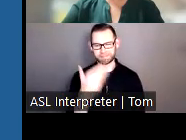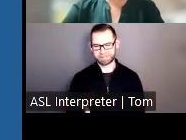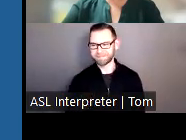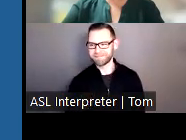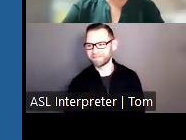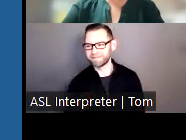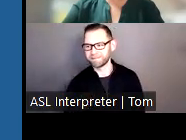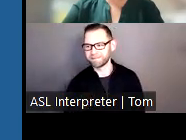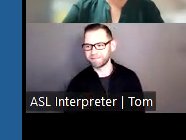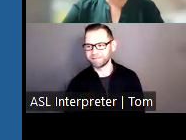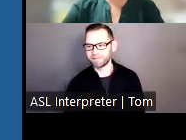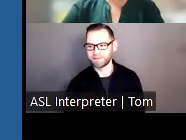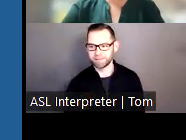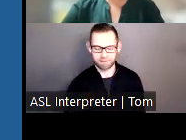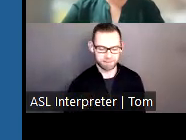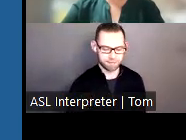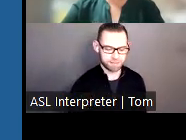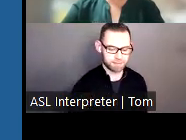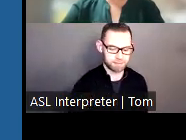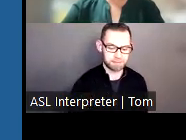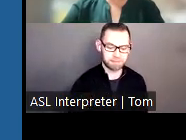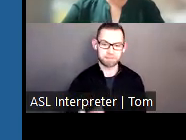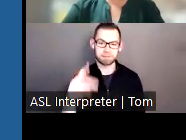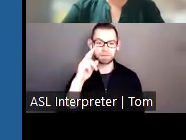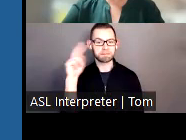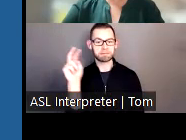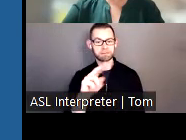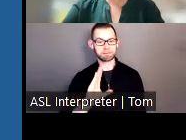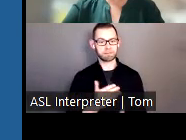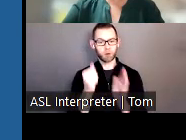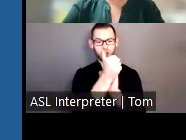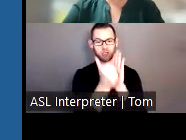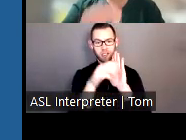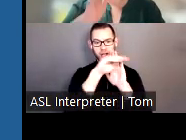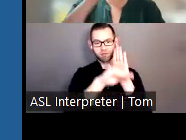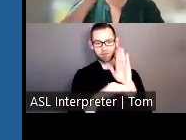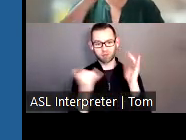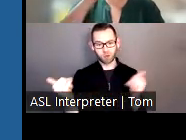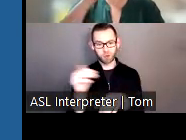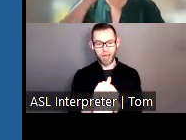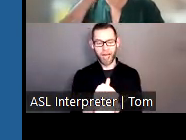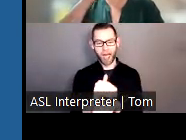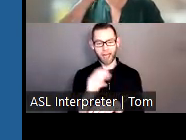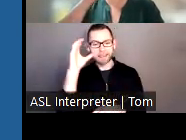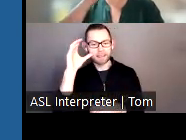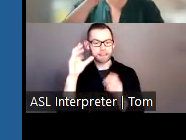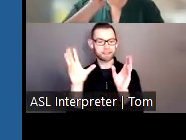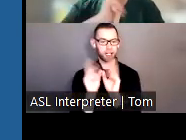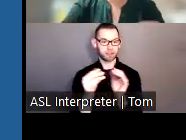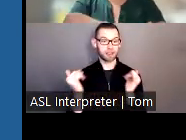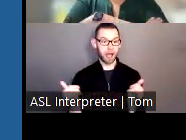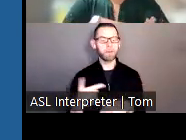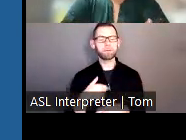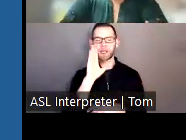Okay. As you can see on the agenda of today's listening session, I will briefly go